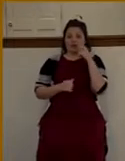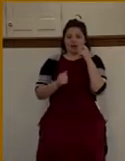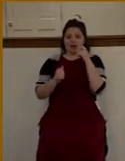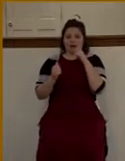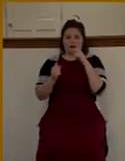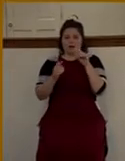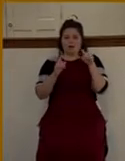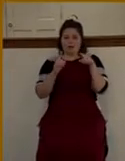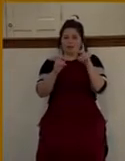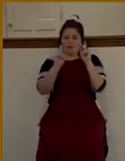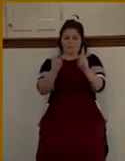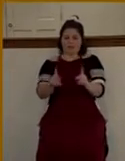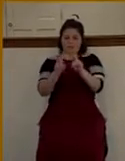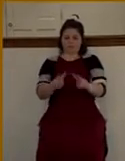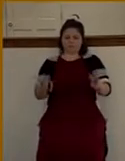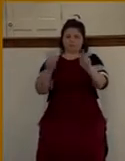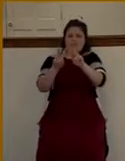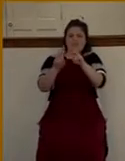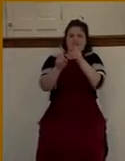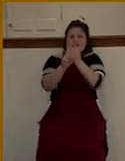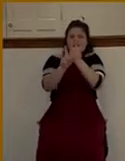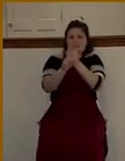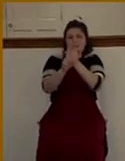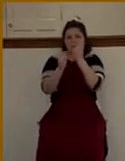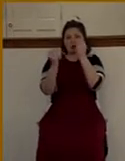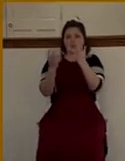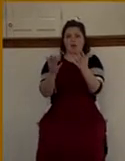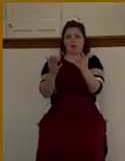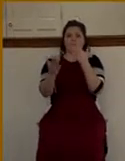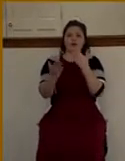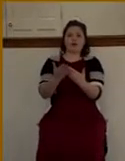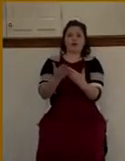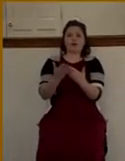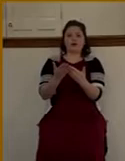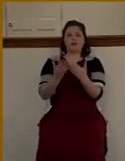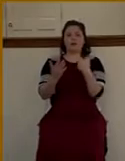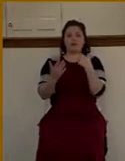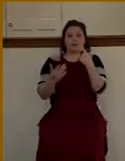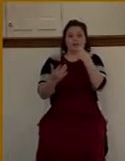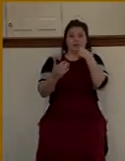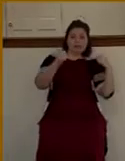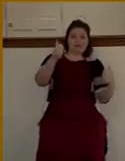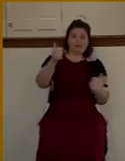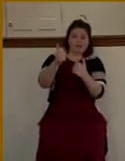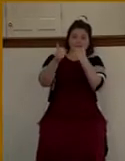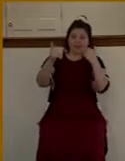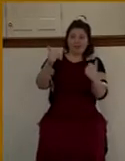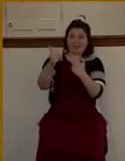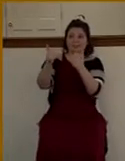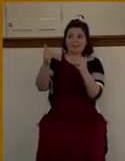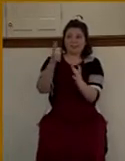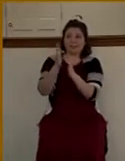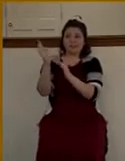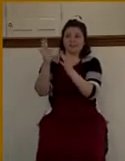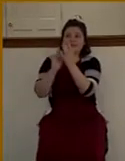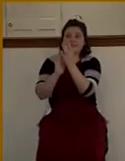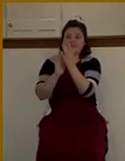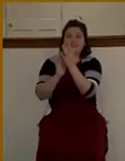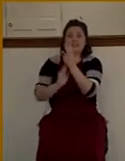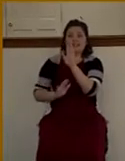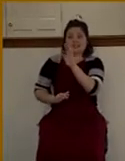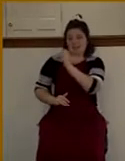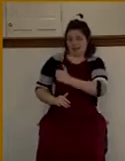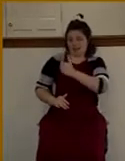attitude. The Bible says he came running to Jesus. In Matthew's account, it adds the word behold, kind of a dramatic event.